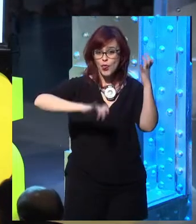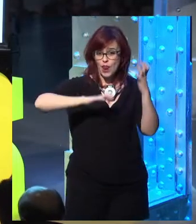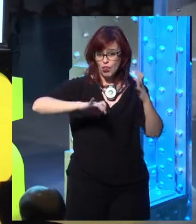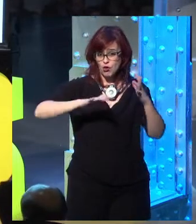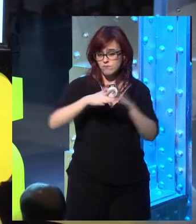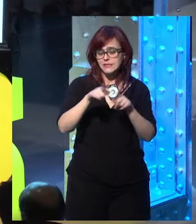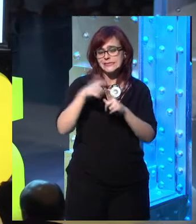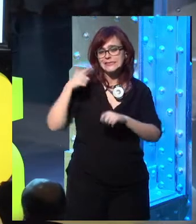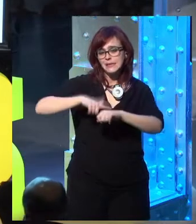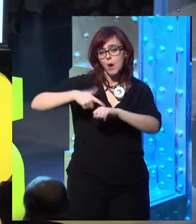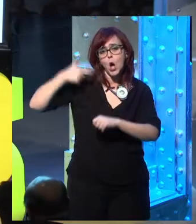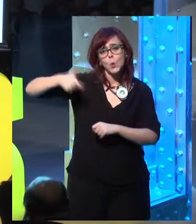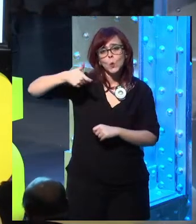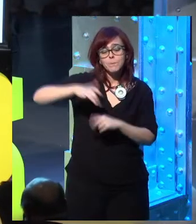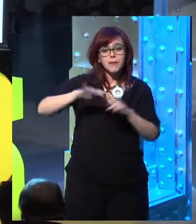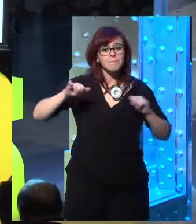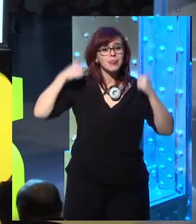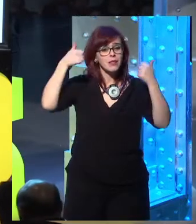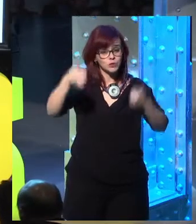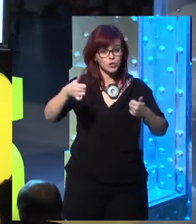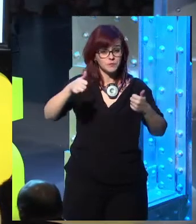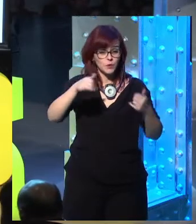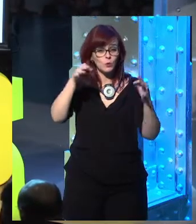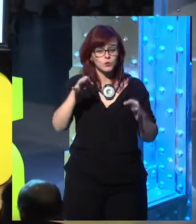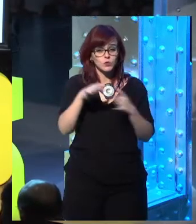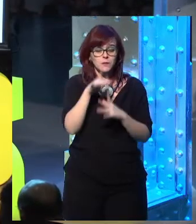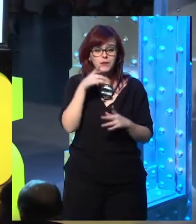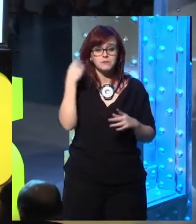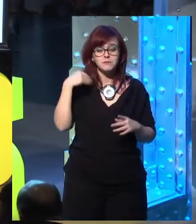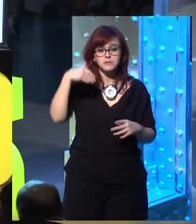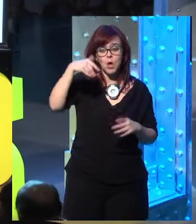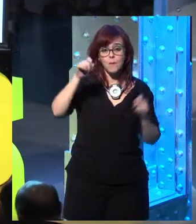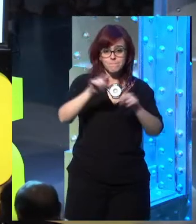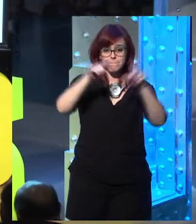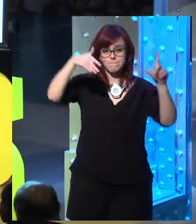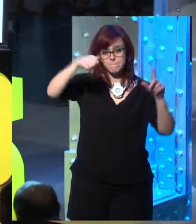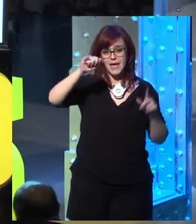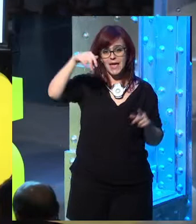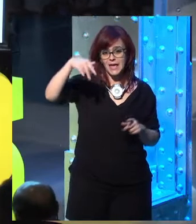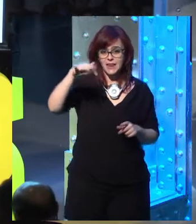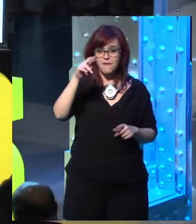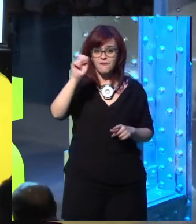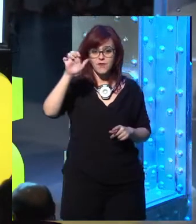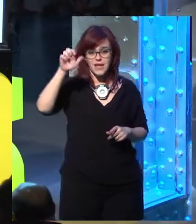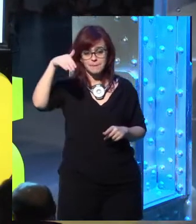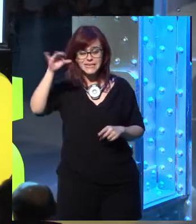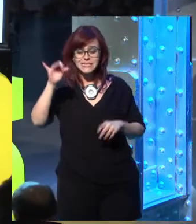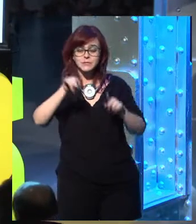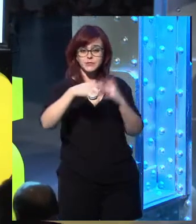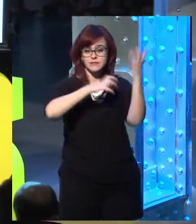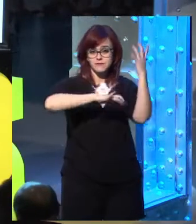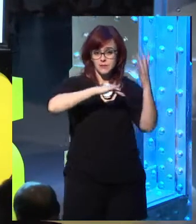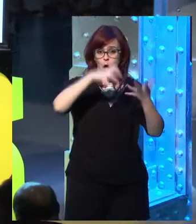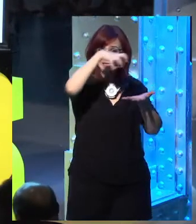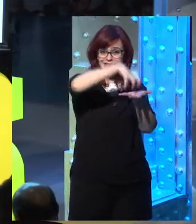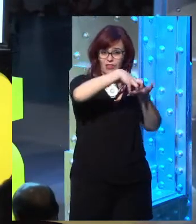the web and this cloud, and then we started to store everything in the cloud, and now it's really far away, and it's incredibly insecure. So